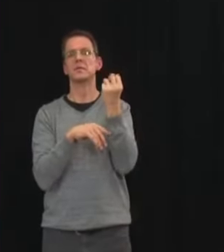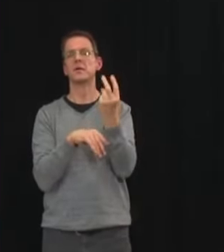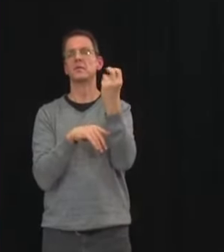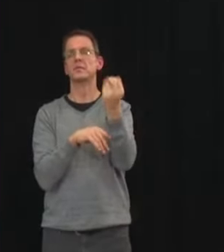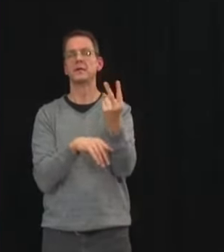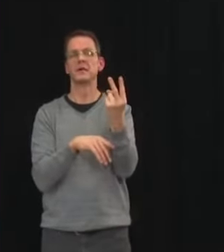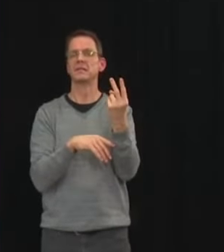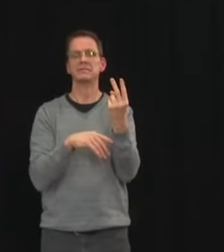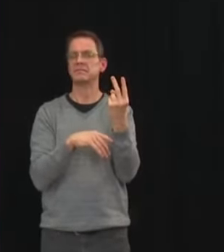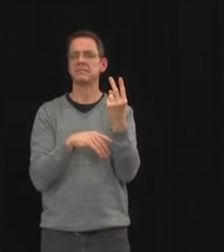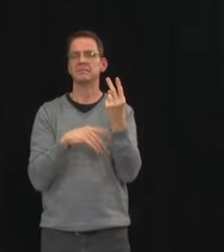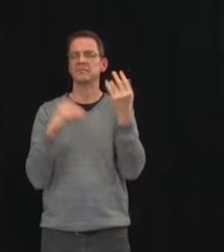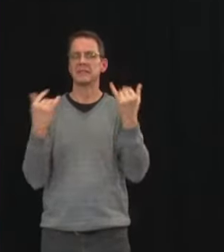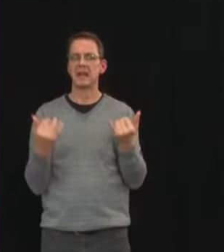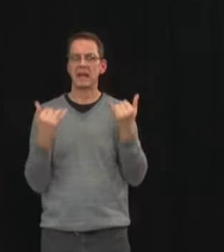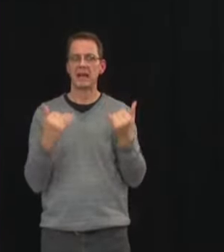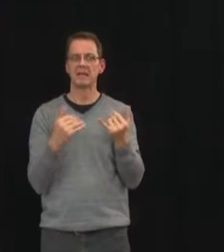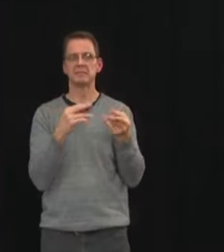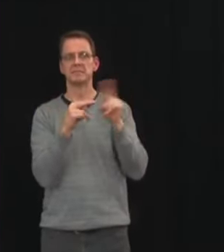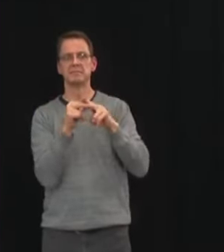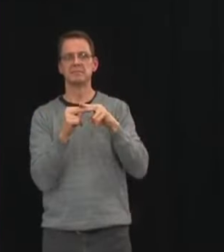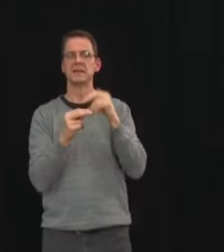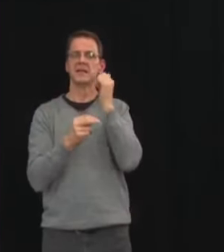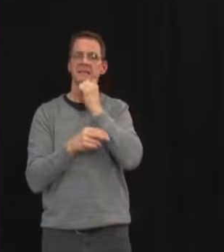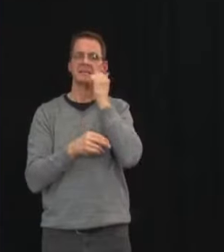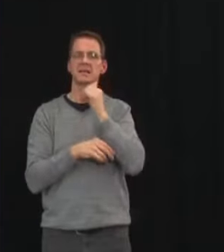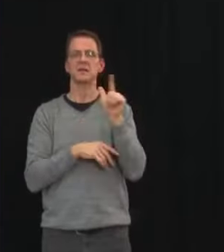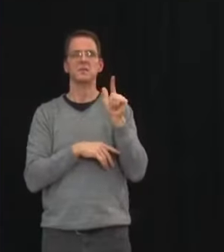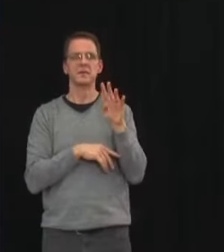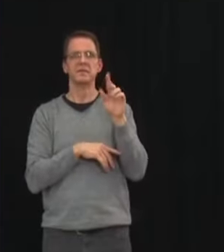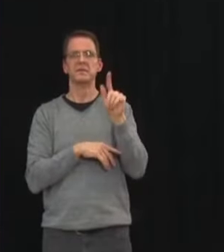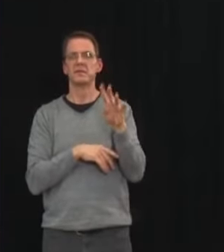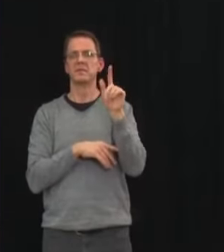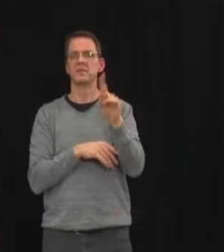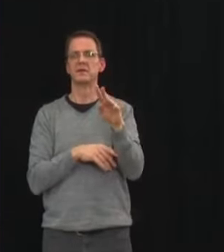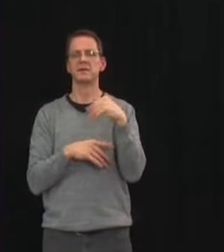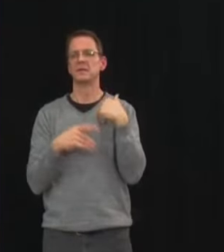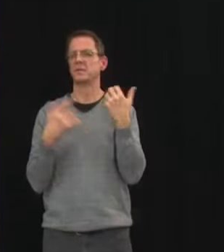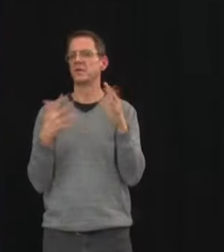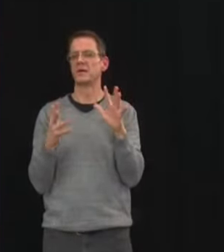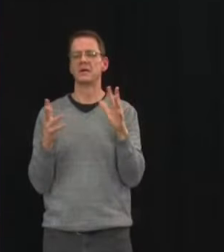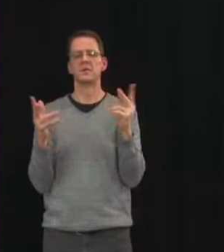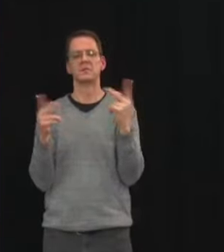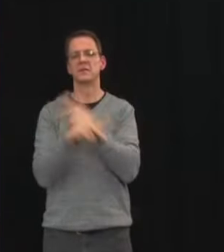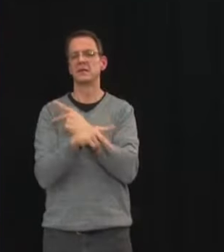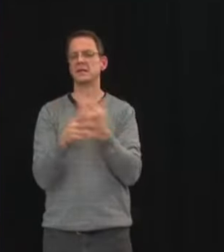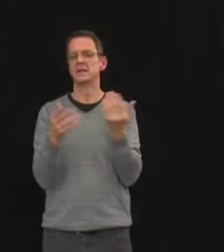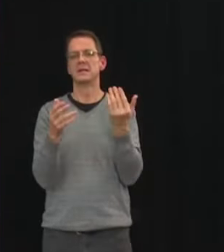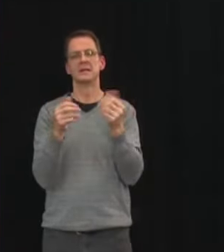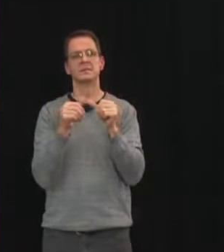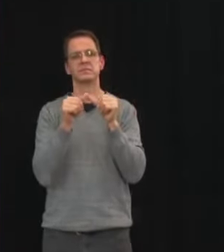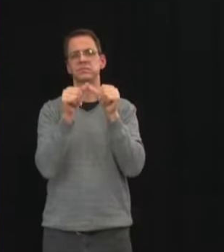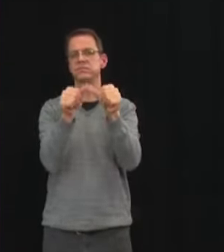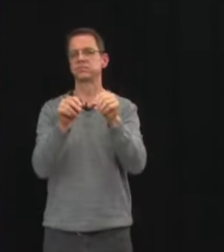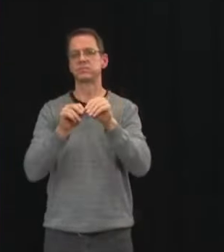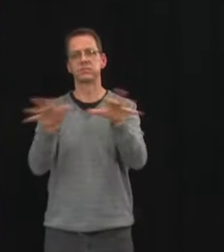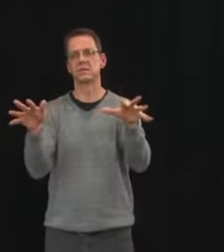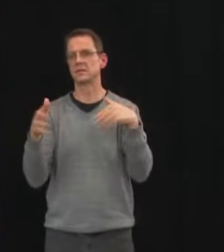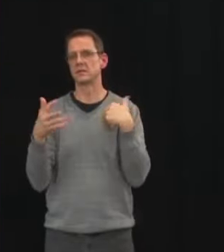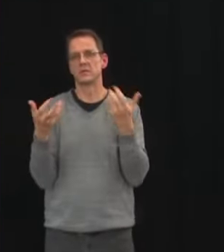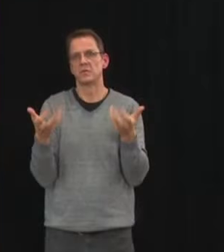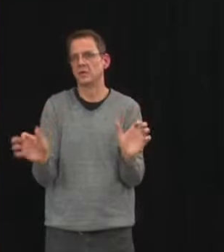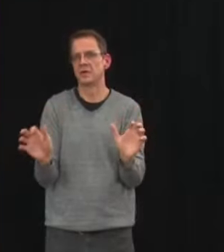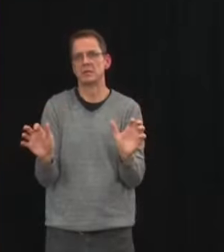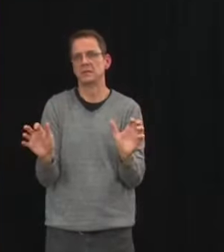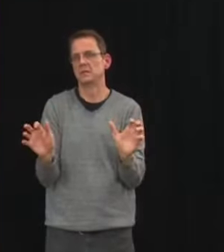rick i would also put this in perspective that that by and large our restrictions now are about where british columbia